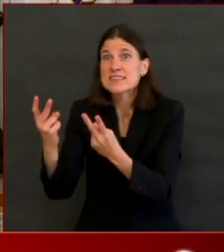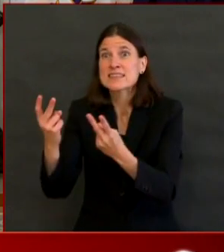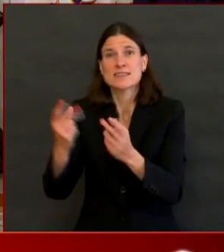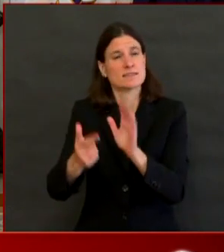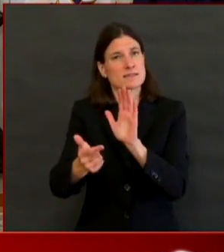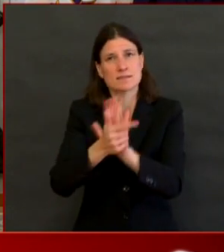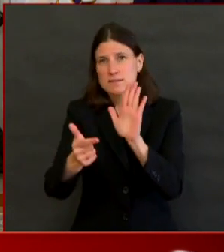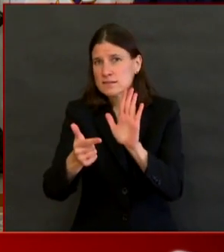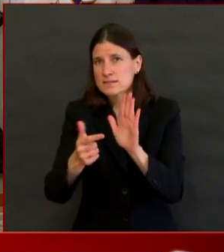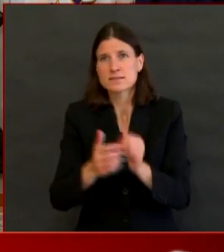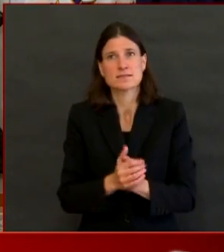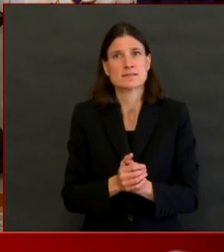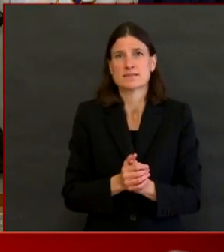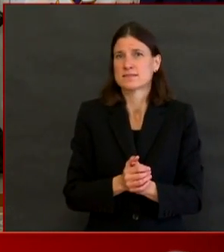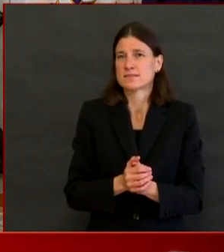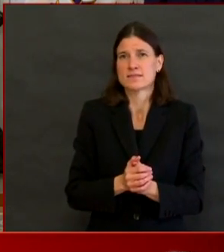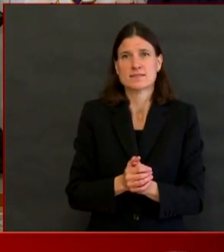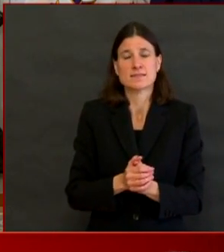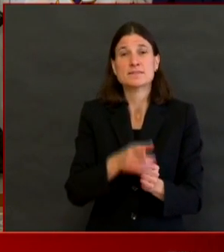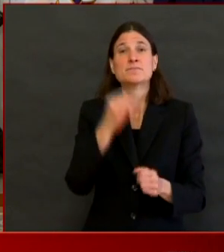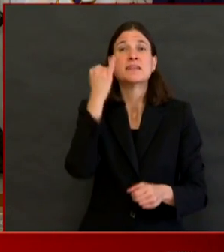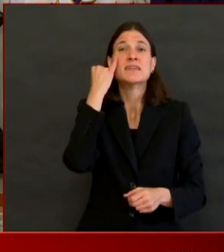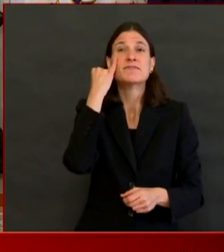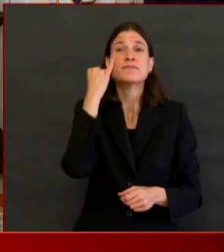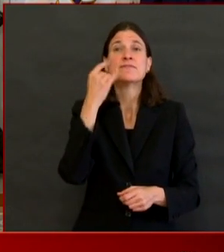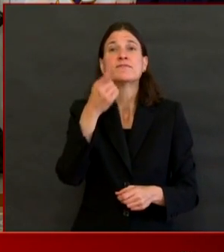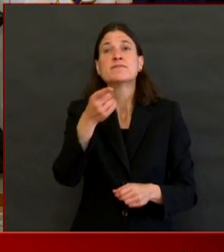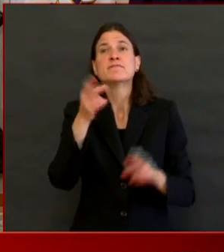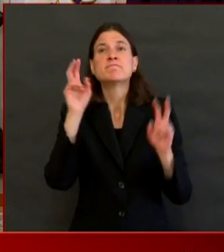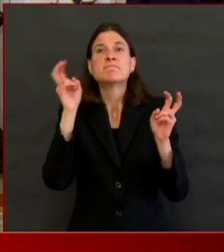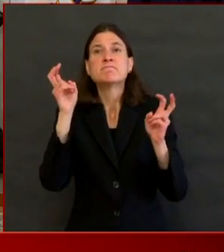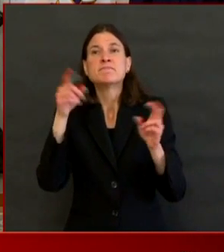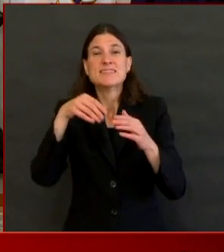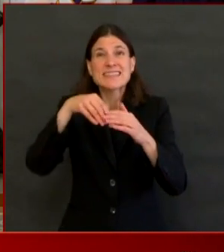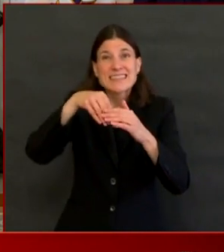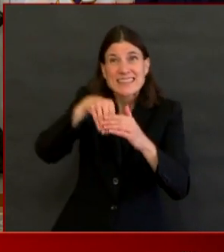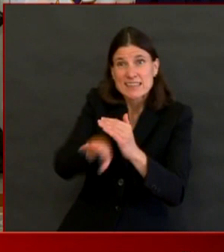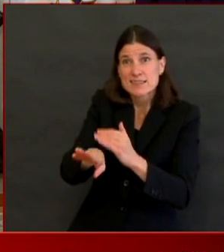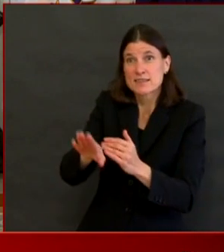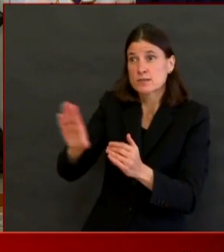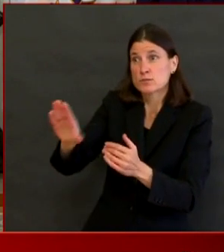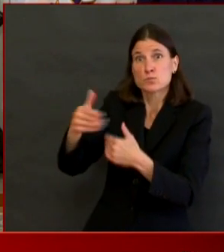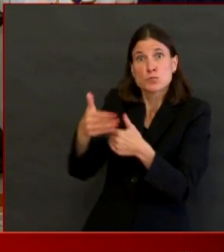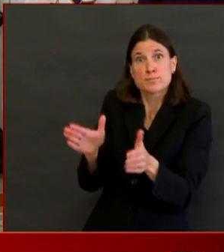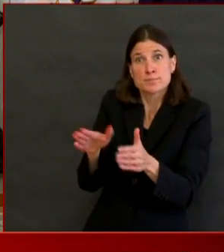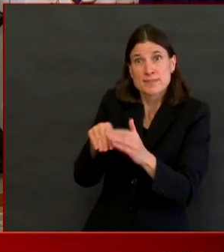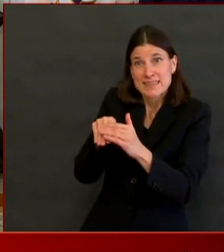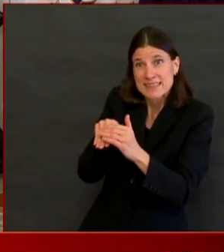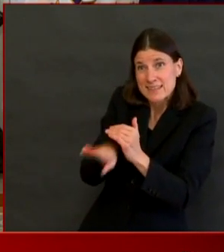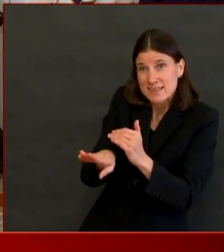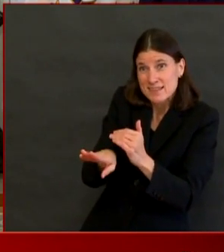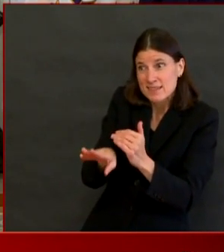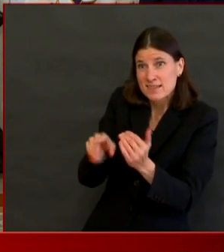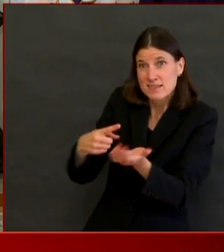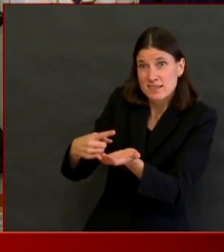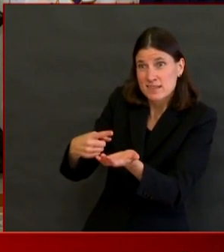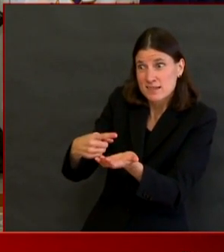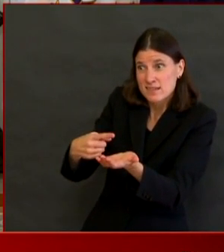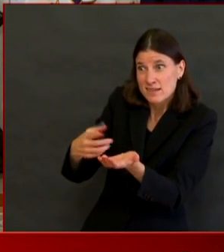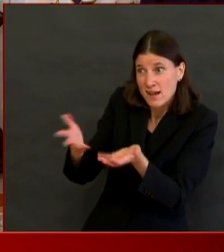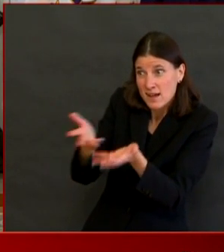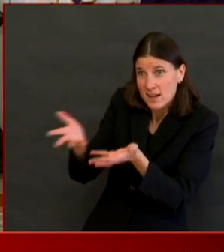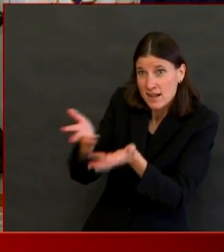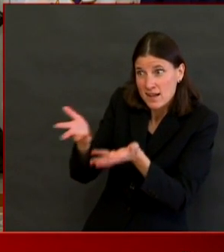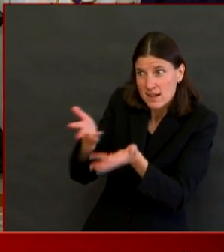going into a nursing home residence room. We are looking to and spoke yesterday again with nursing home leadership about